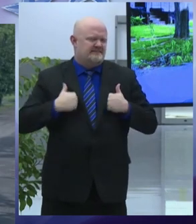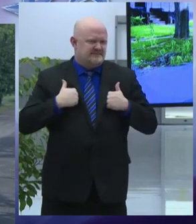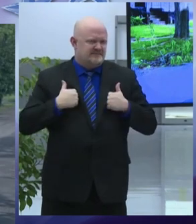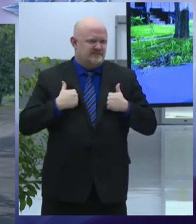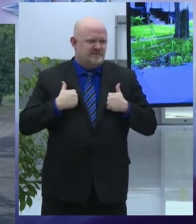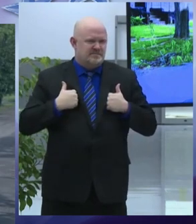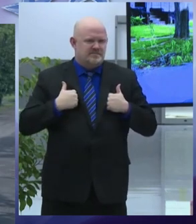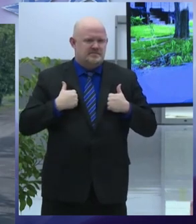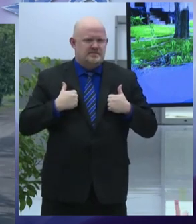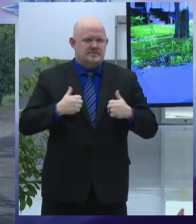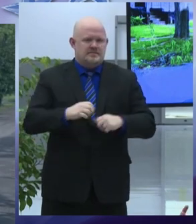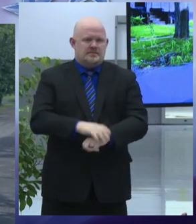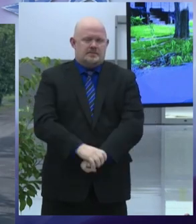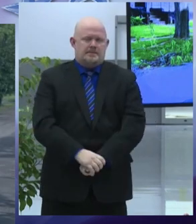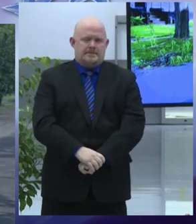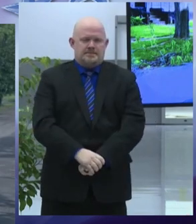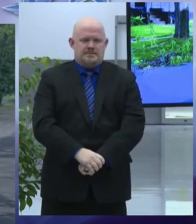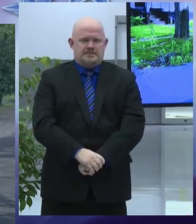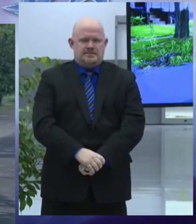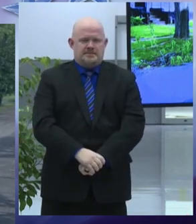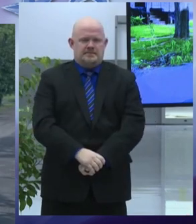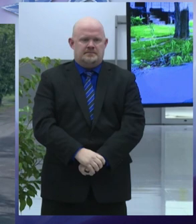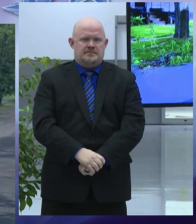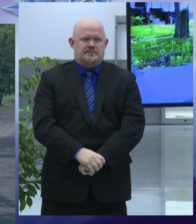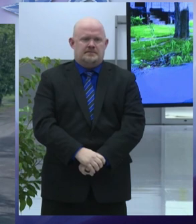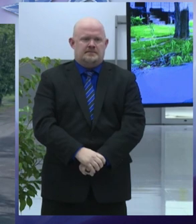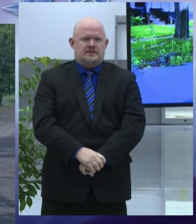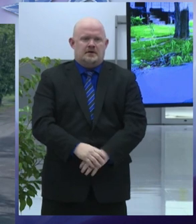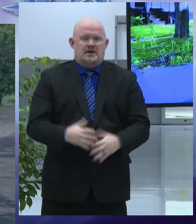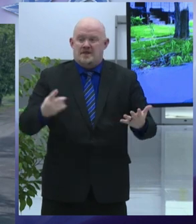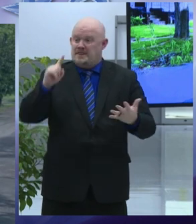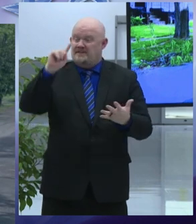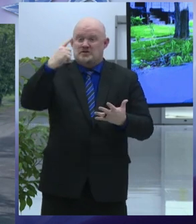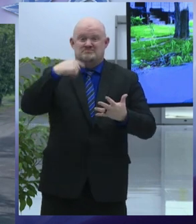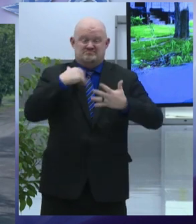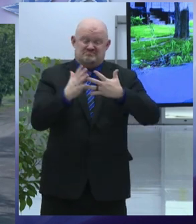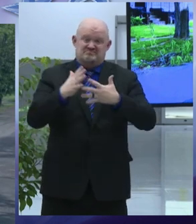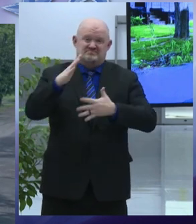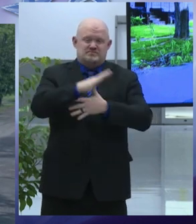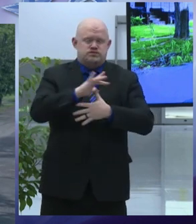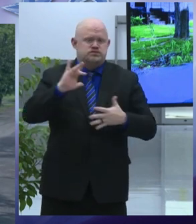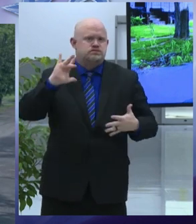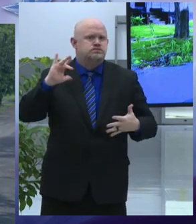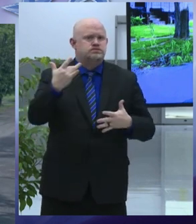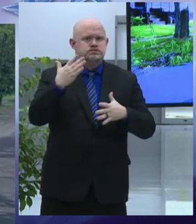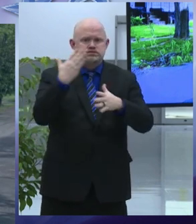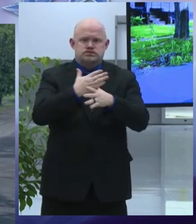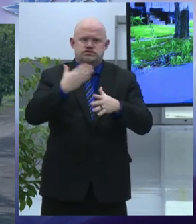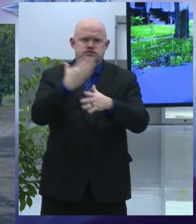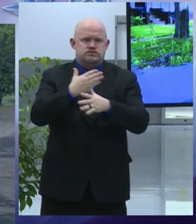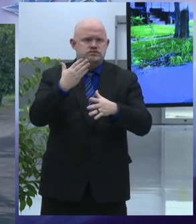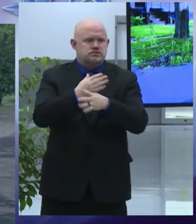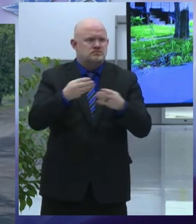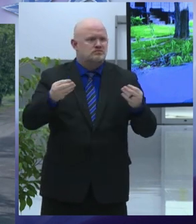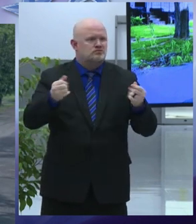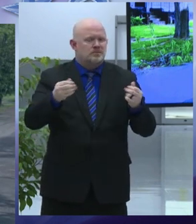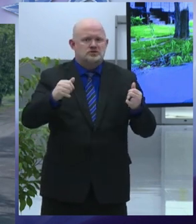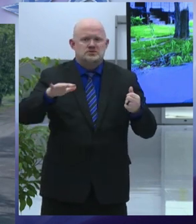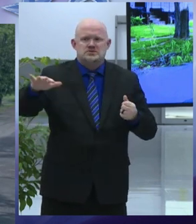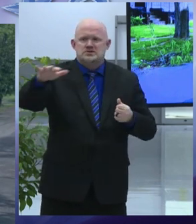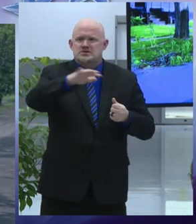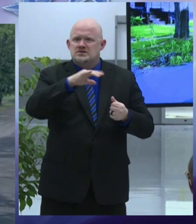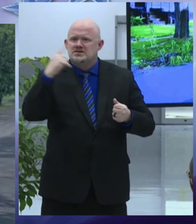first we're turning up the heat on nuisance properties that infect every part of our city businesses and property owners